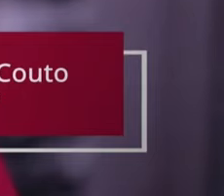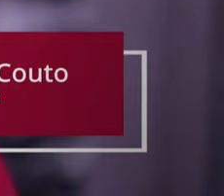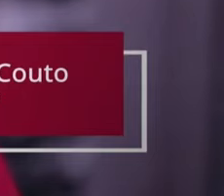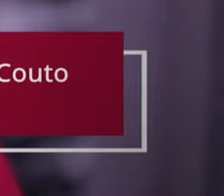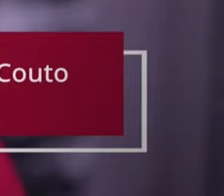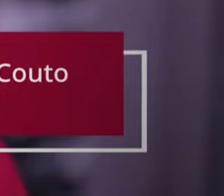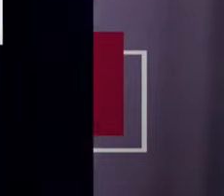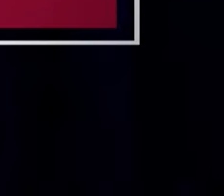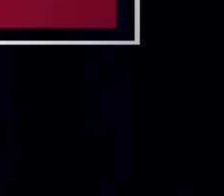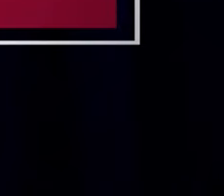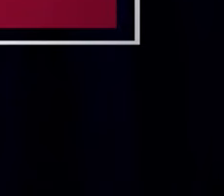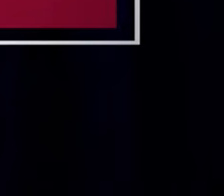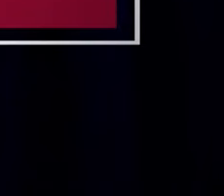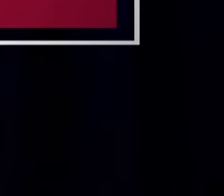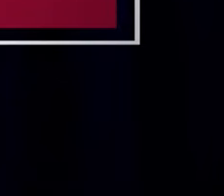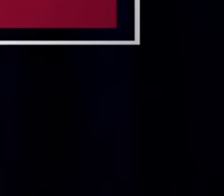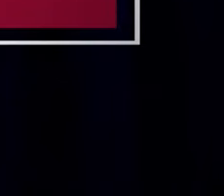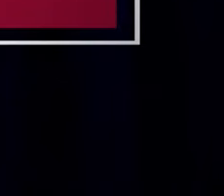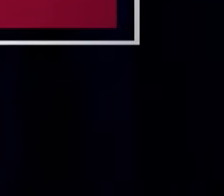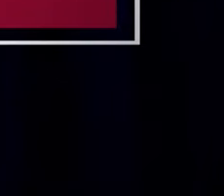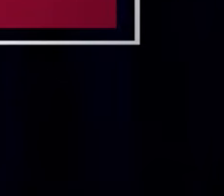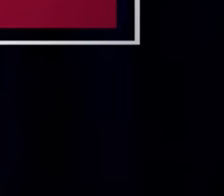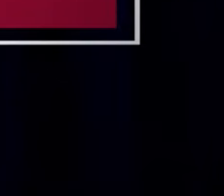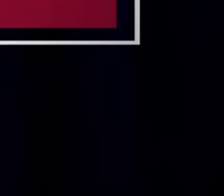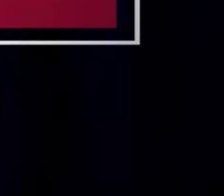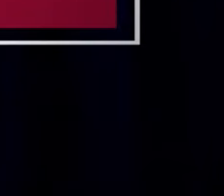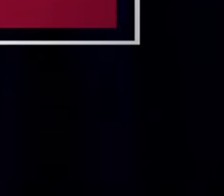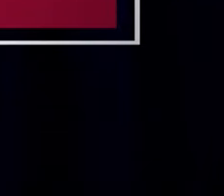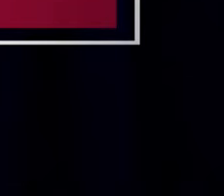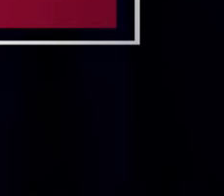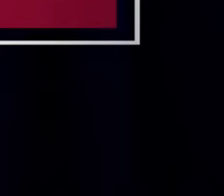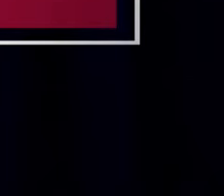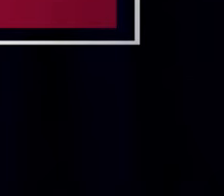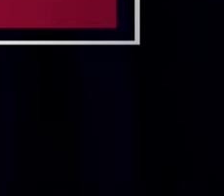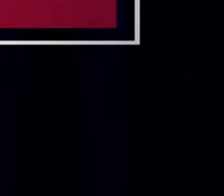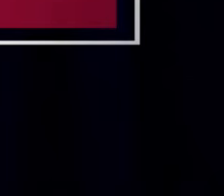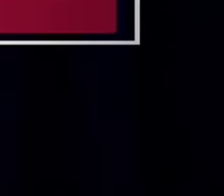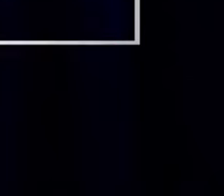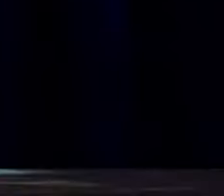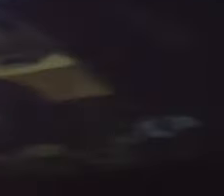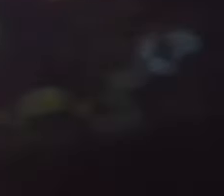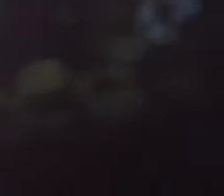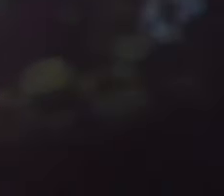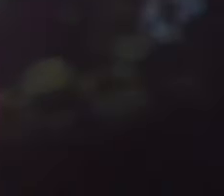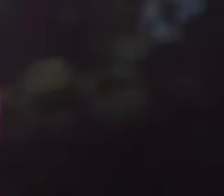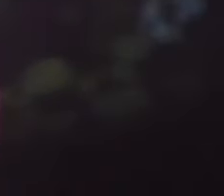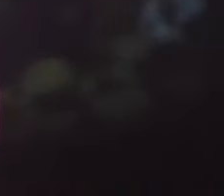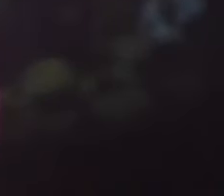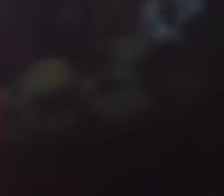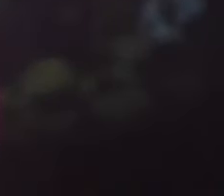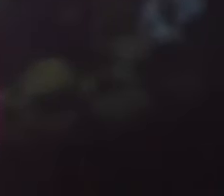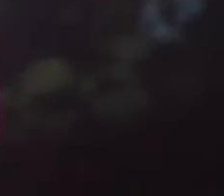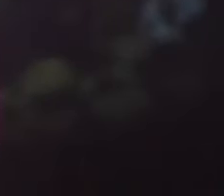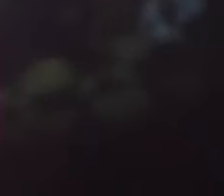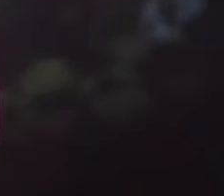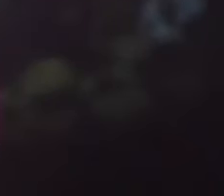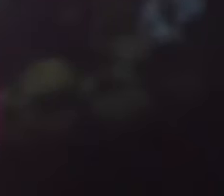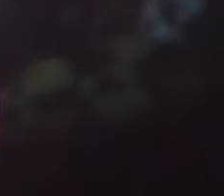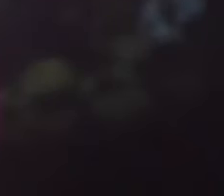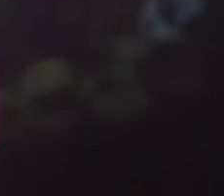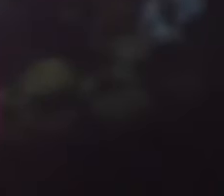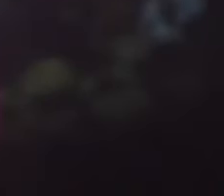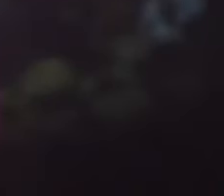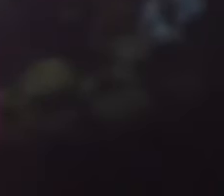and getting fired all around us, what should we do? Who broke the law of eternity that doesn't allow to start